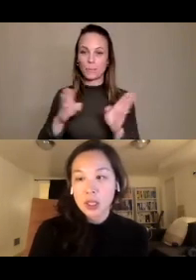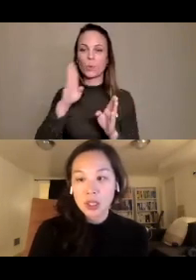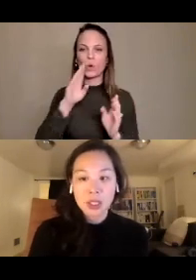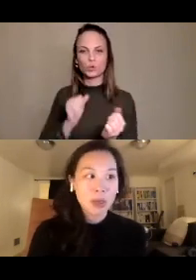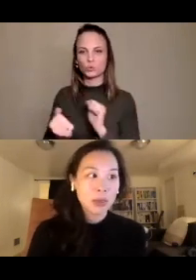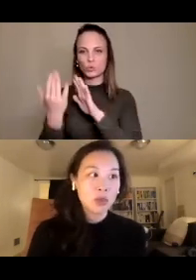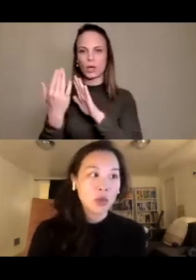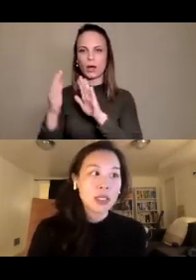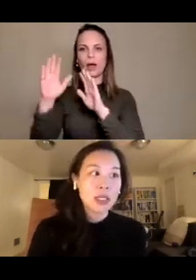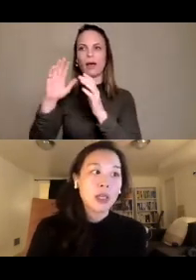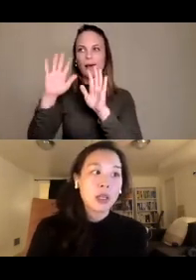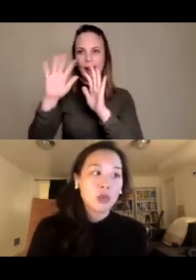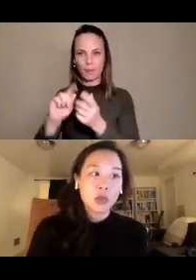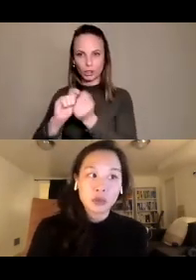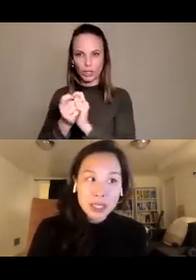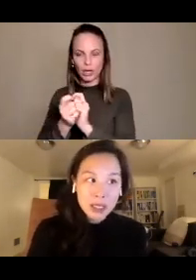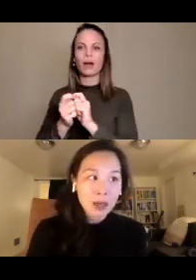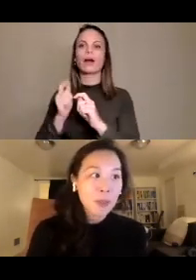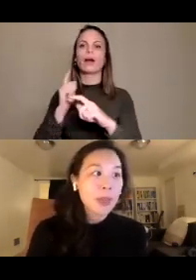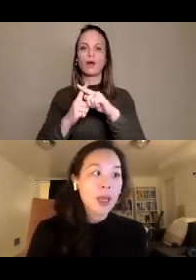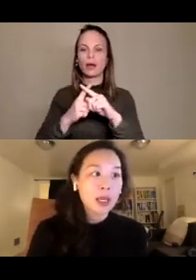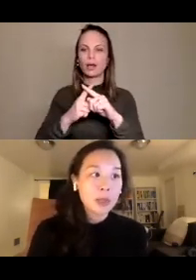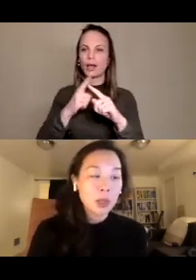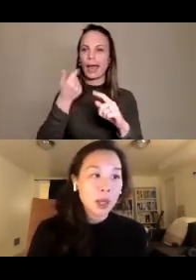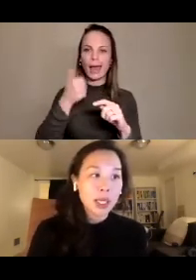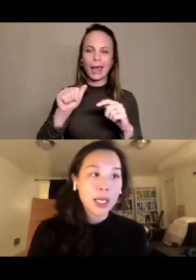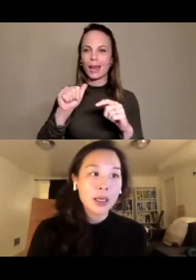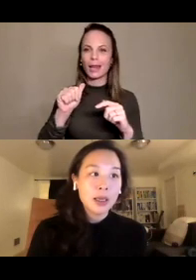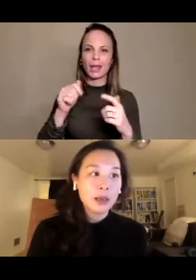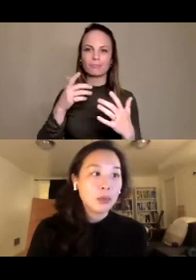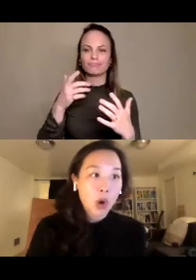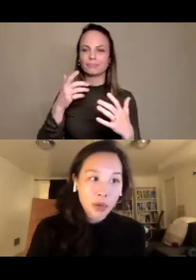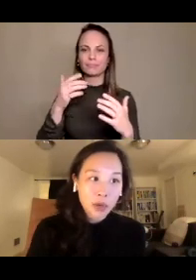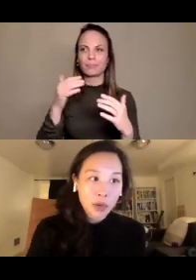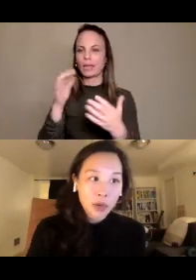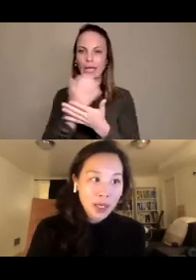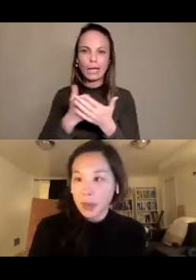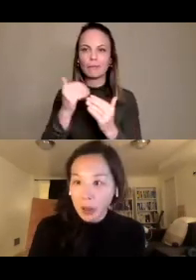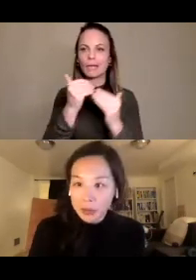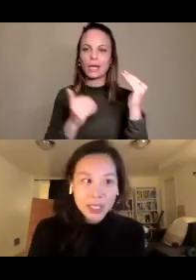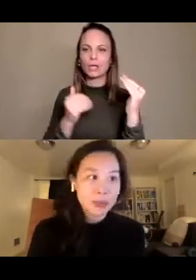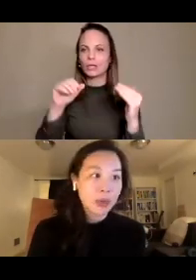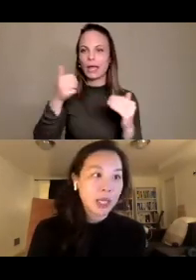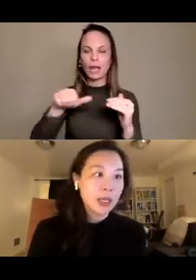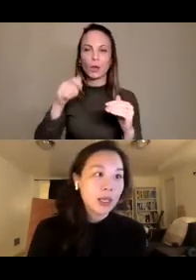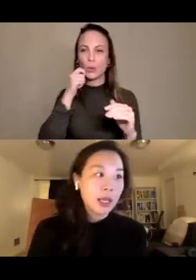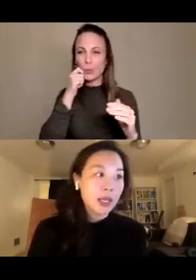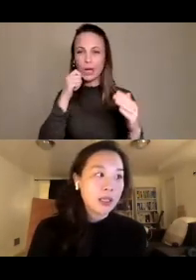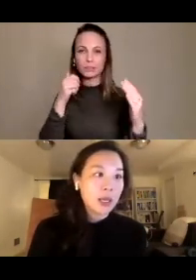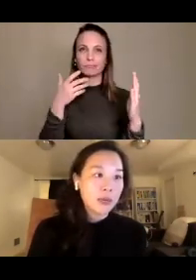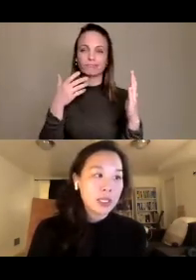The intention is to be able to address structural racism, income inequality, COVID from a health standpoint.